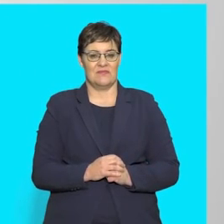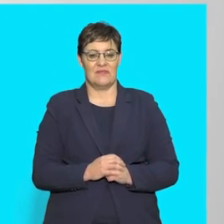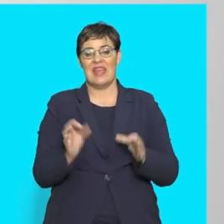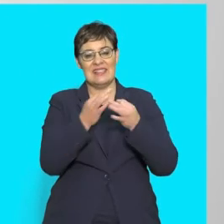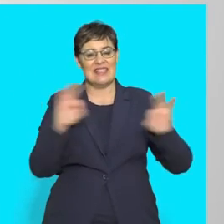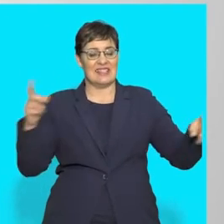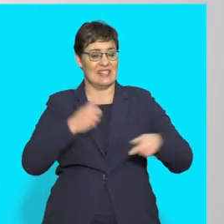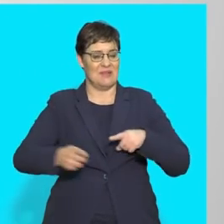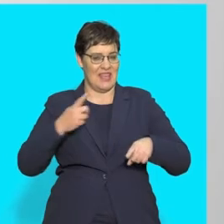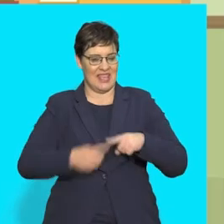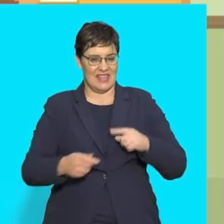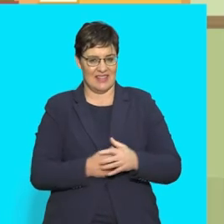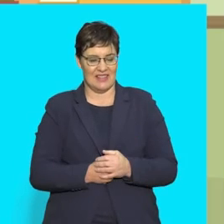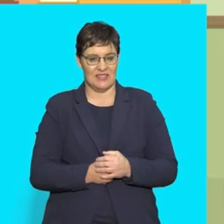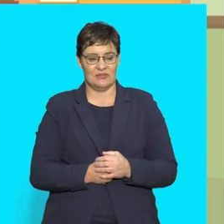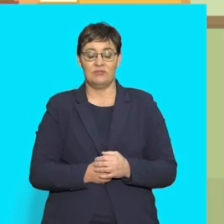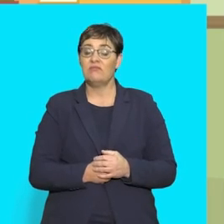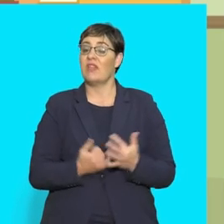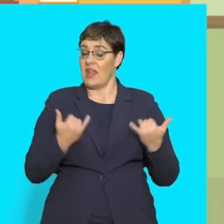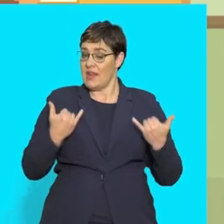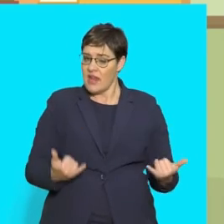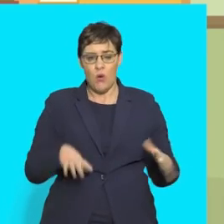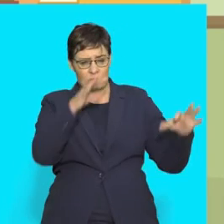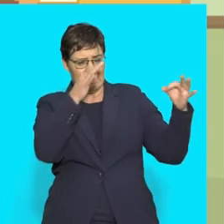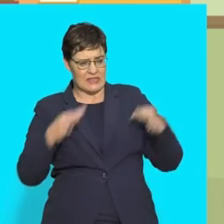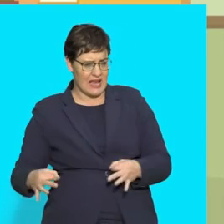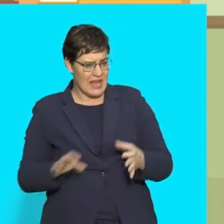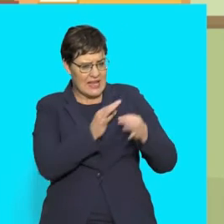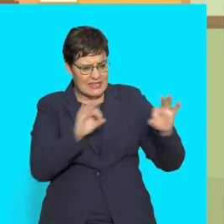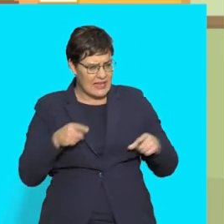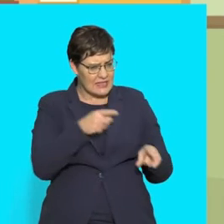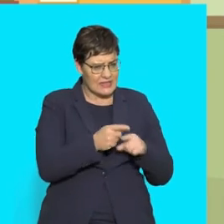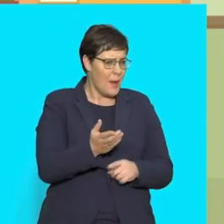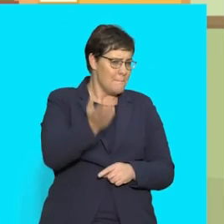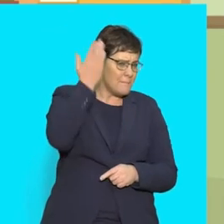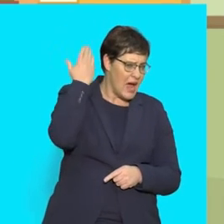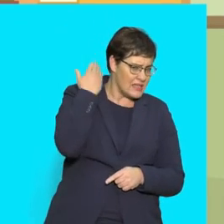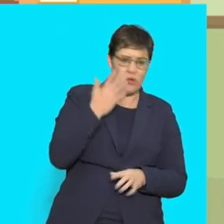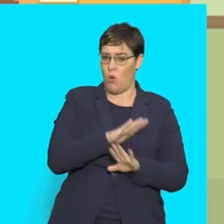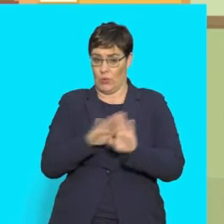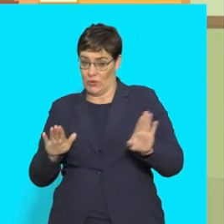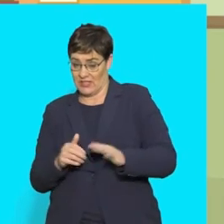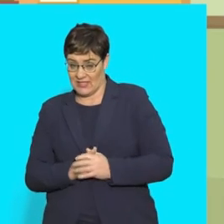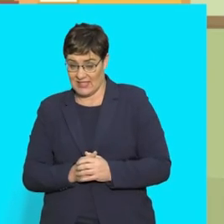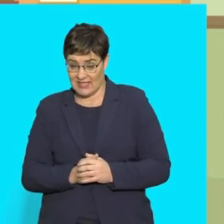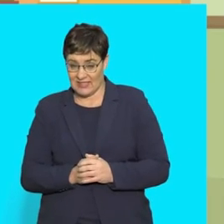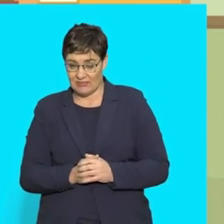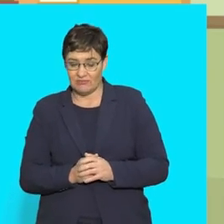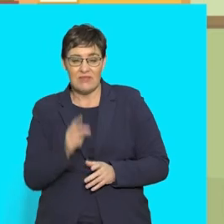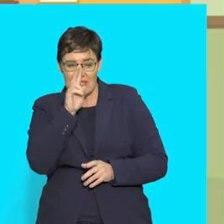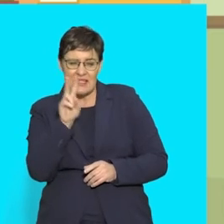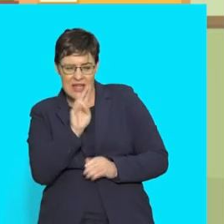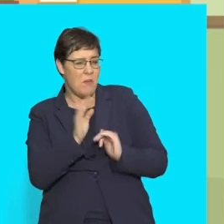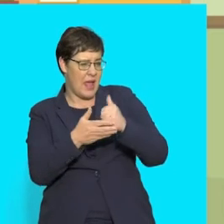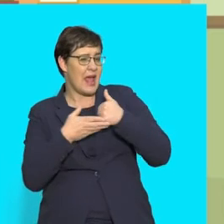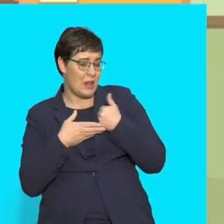Sentence play. 14. are going to decide if the sentence is in the past tense or not. Let's see if you